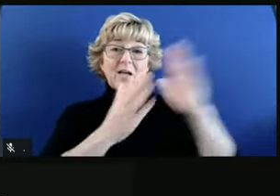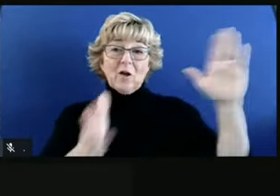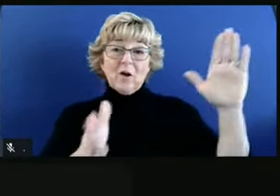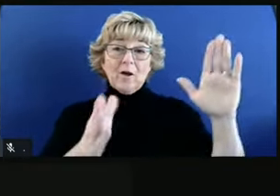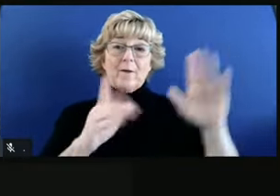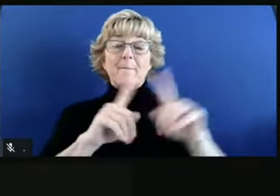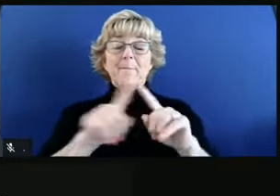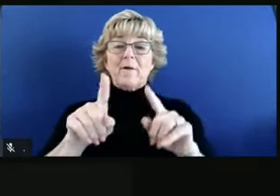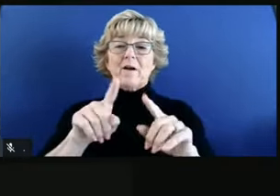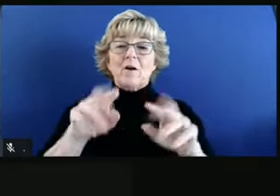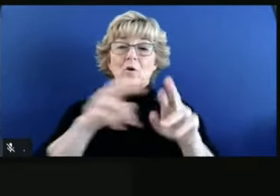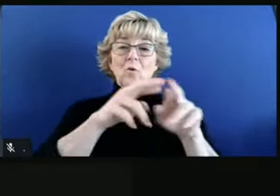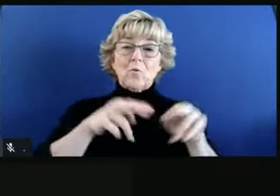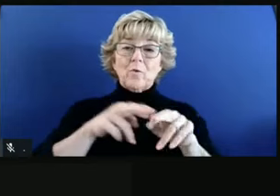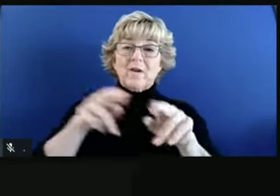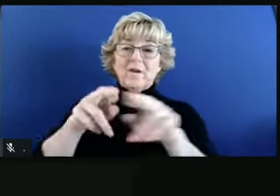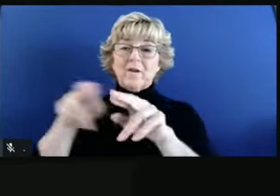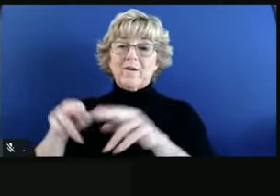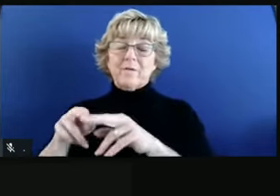Hart, Kaiser Health News.